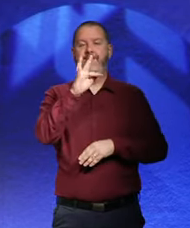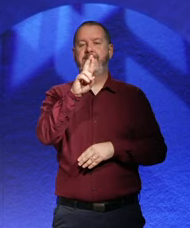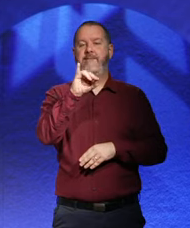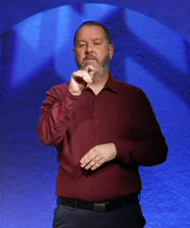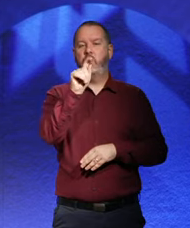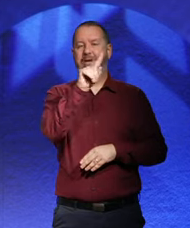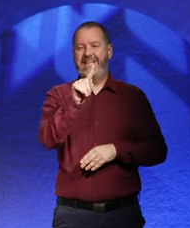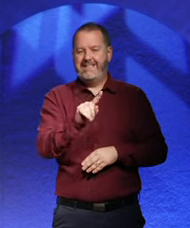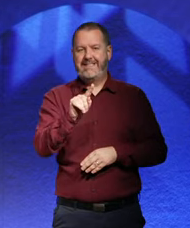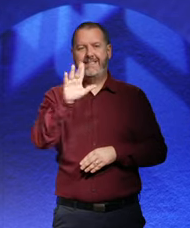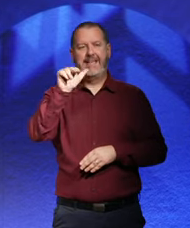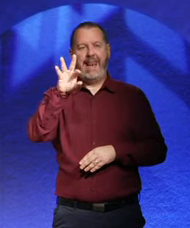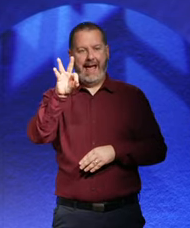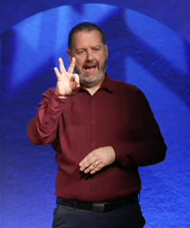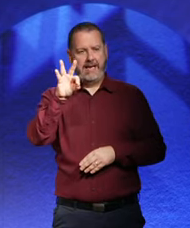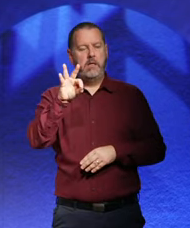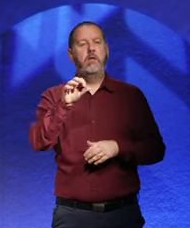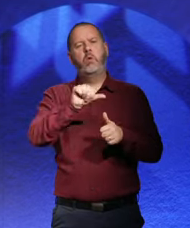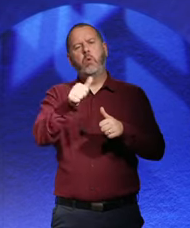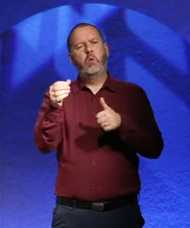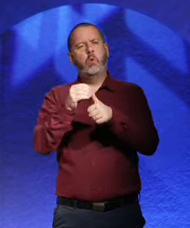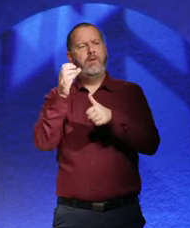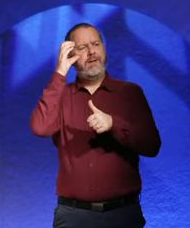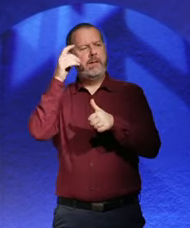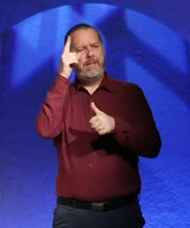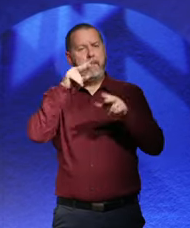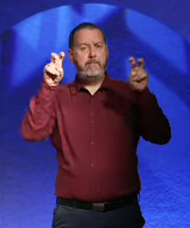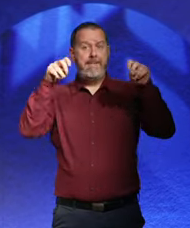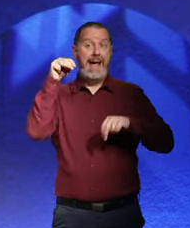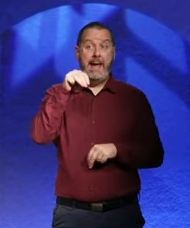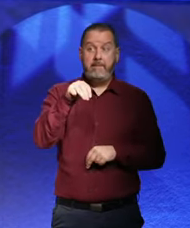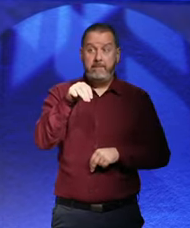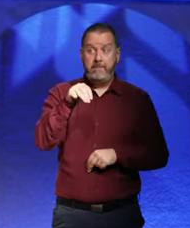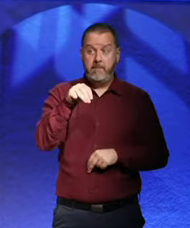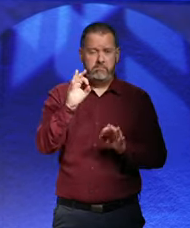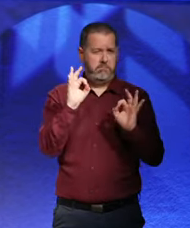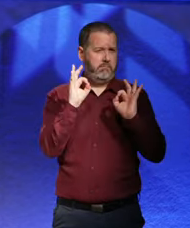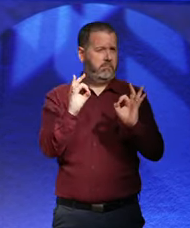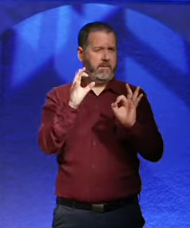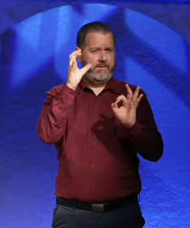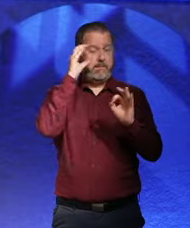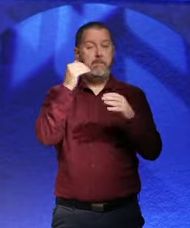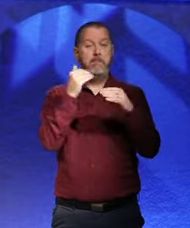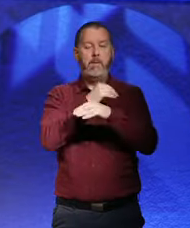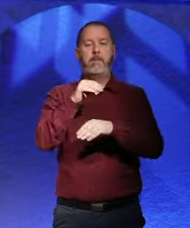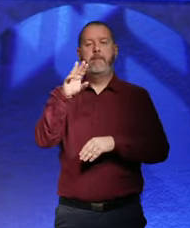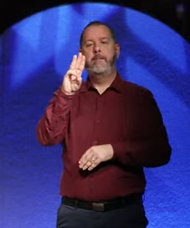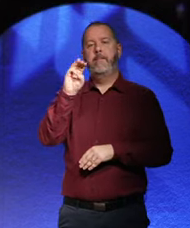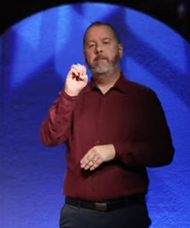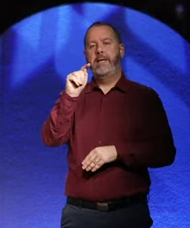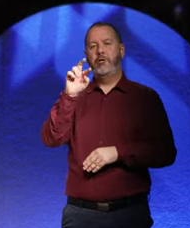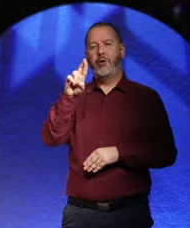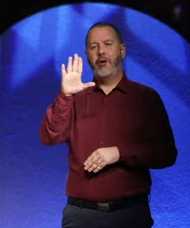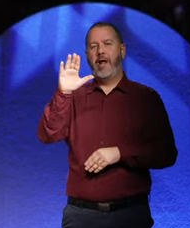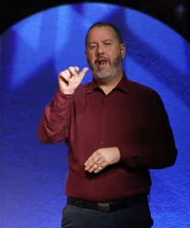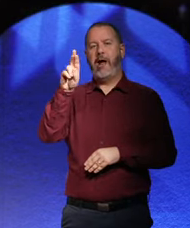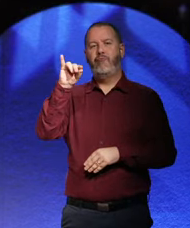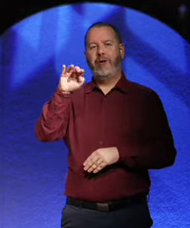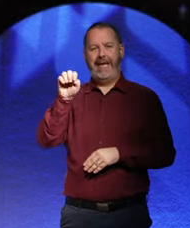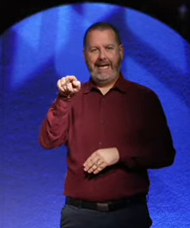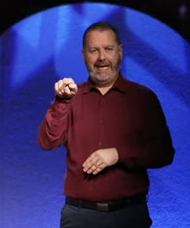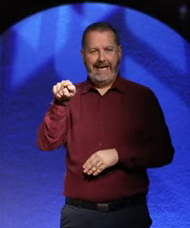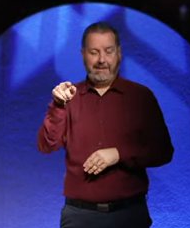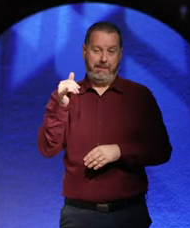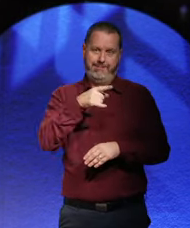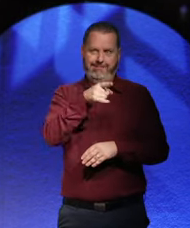That's a fantastic... Has anyone ever seen M? It's fantastic film. It's a... It's about... Peter Lorre. My arm. You're twisting my arm. Leave me